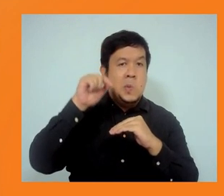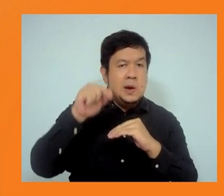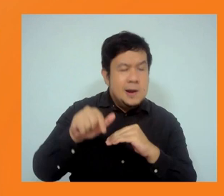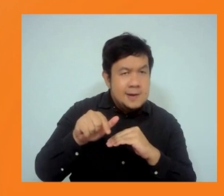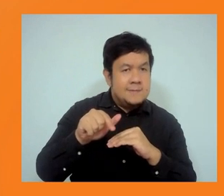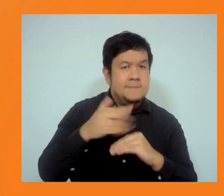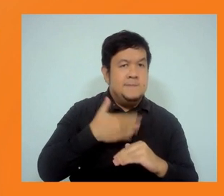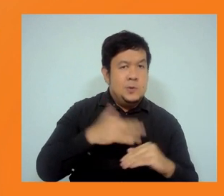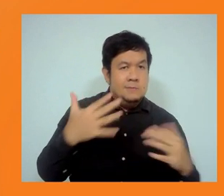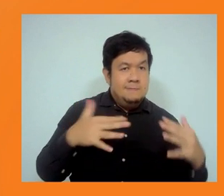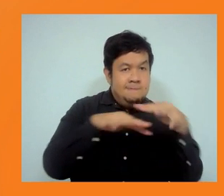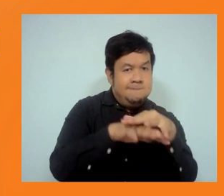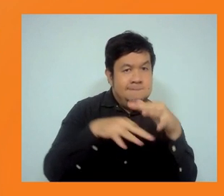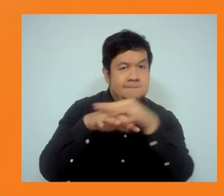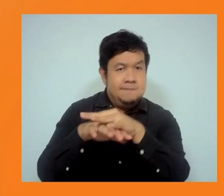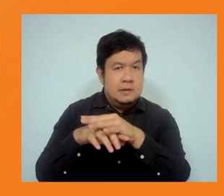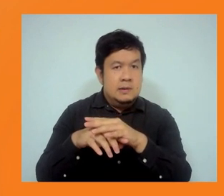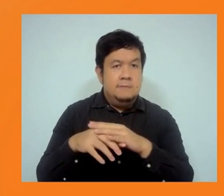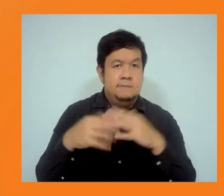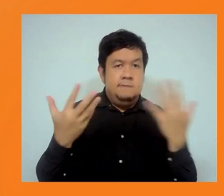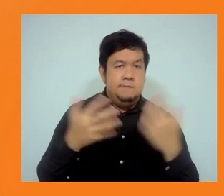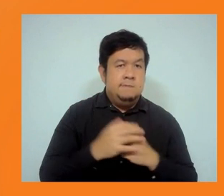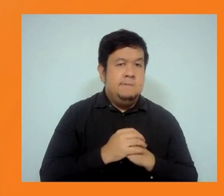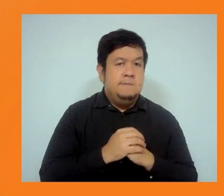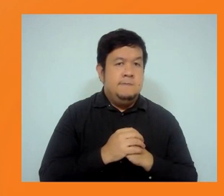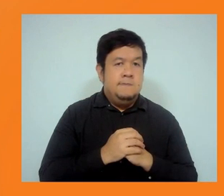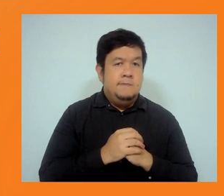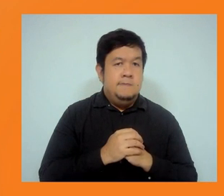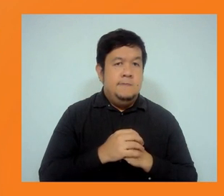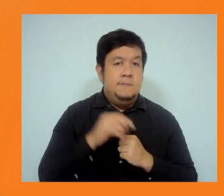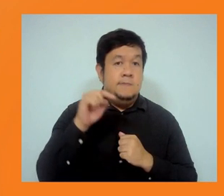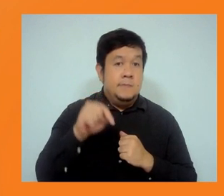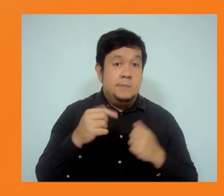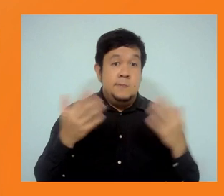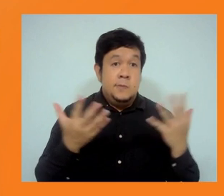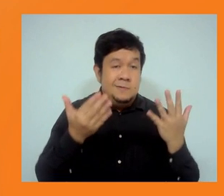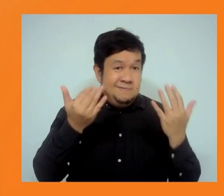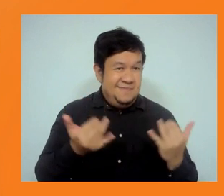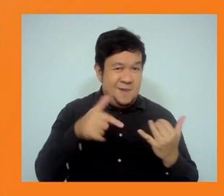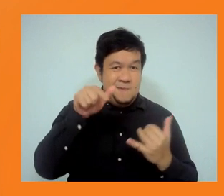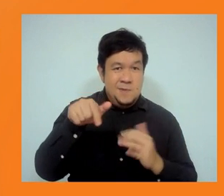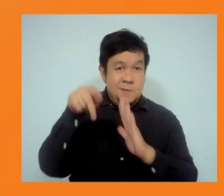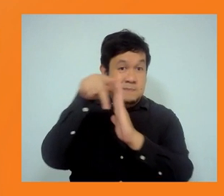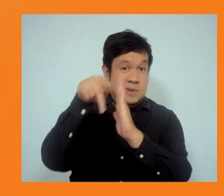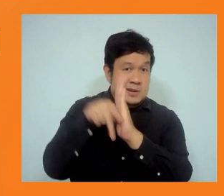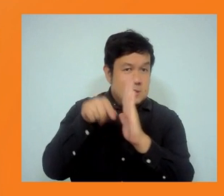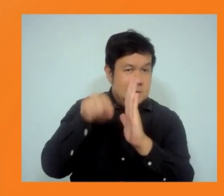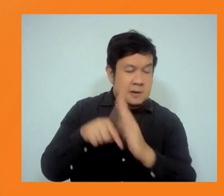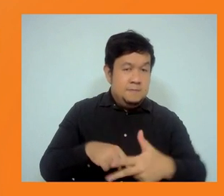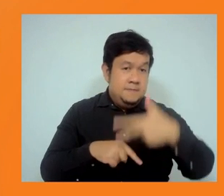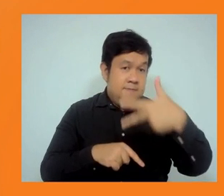risks. The current policy, as I think many of you know, focuses on three main areas, environment, development,